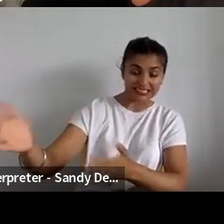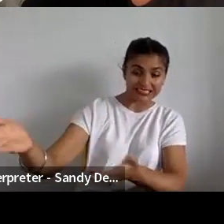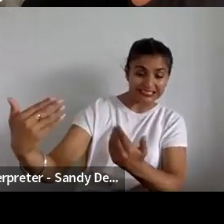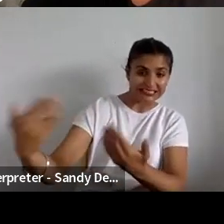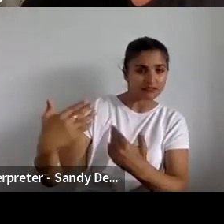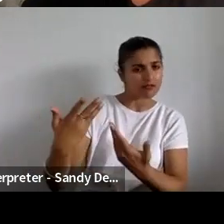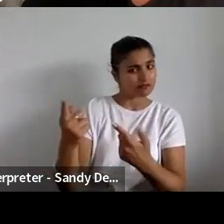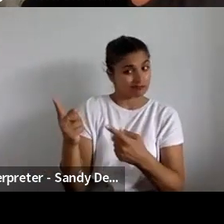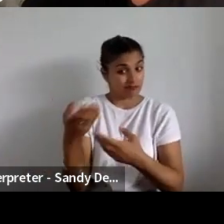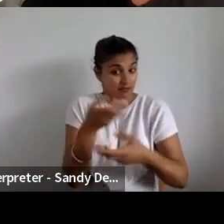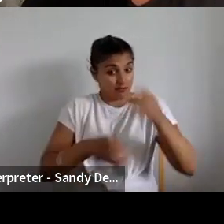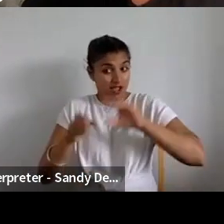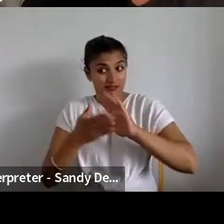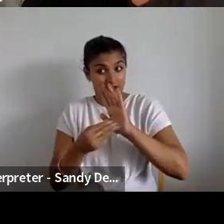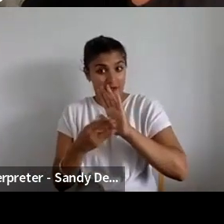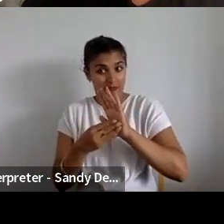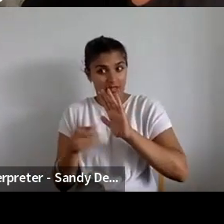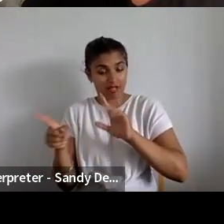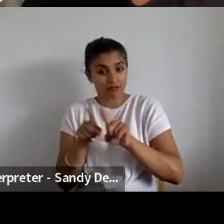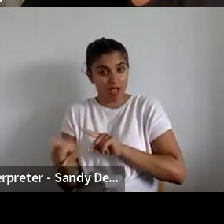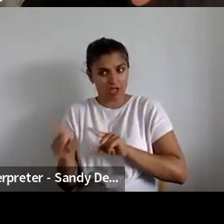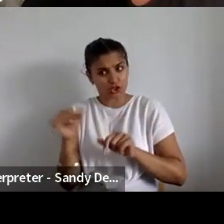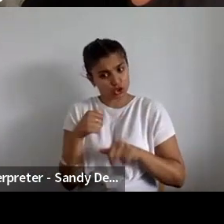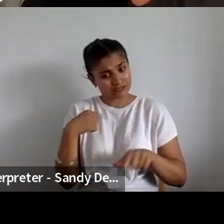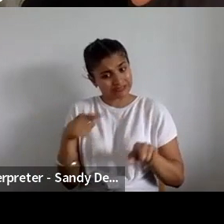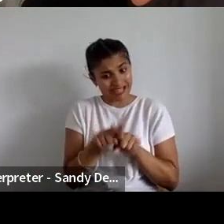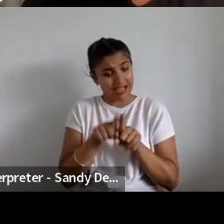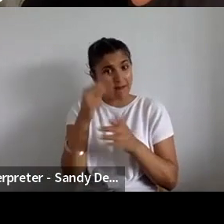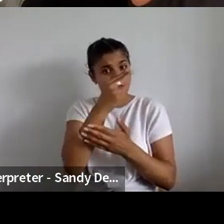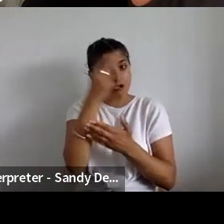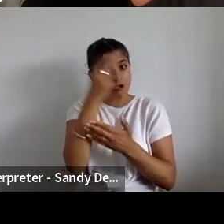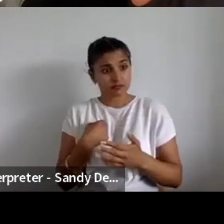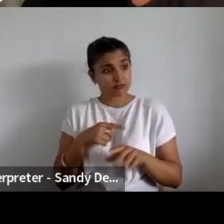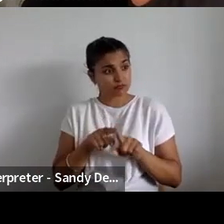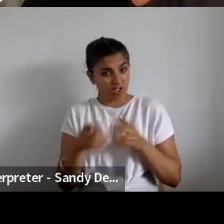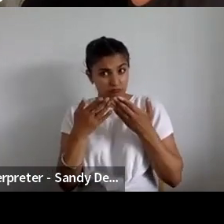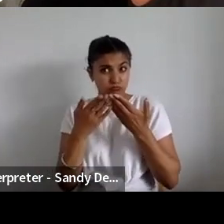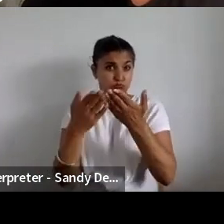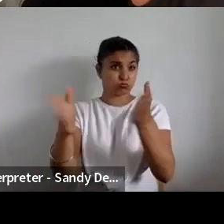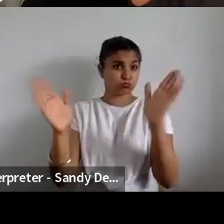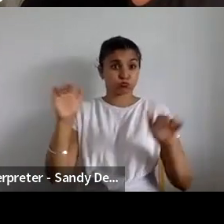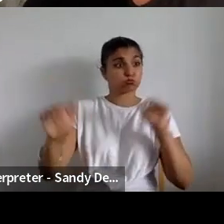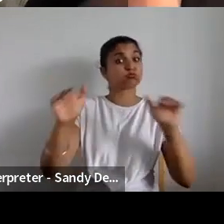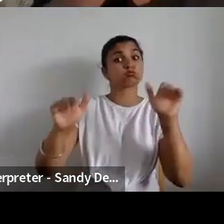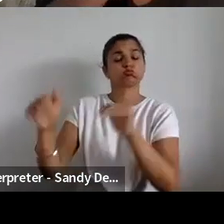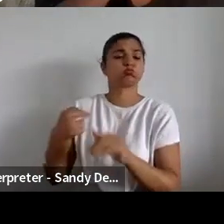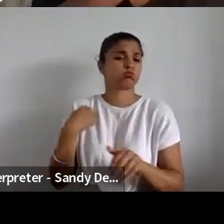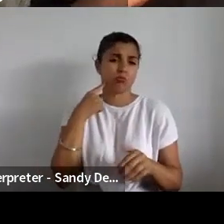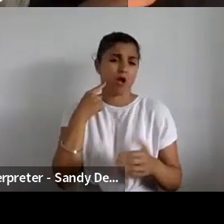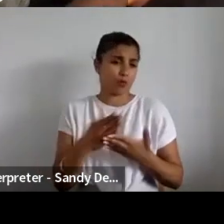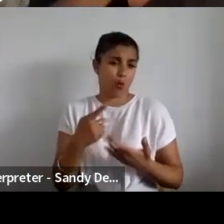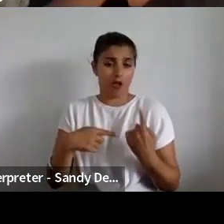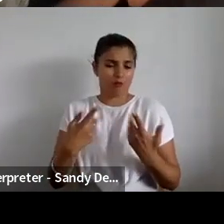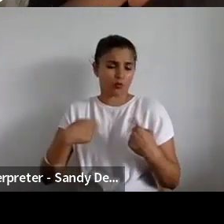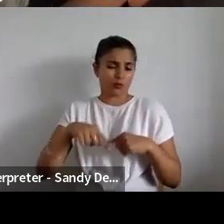analogy works in the arts as well and indeed I think the evaluation we published in the activities and up